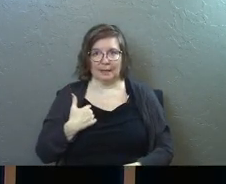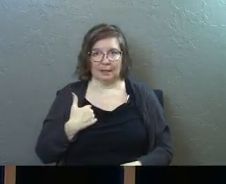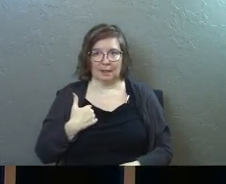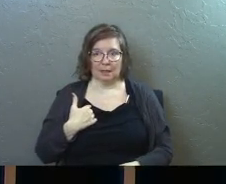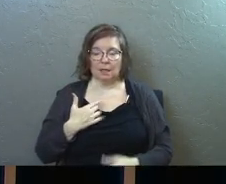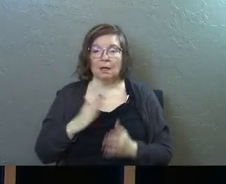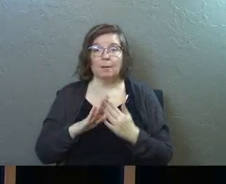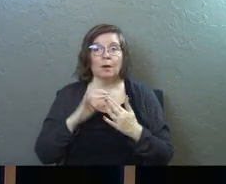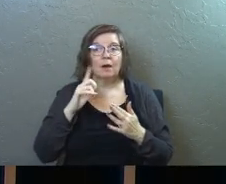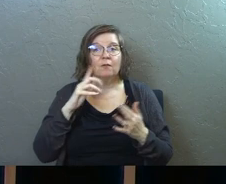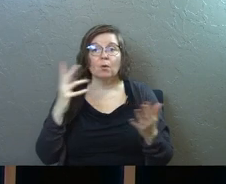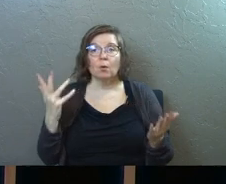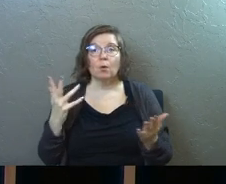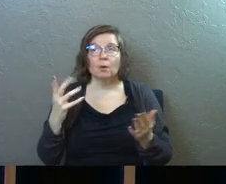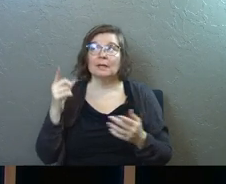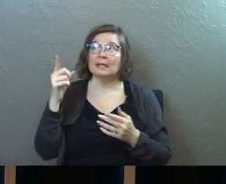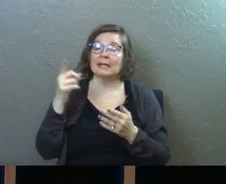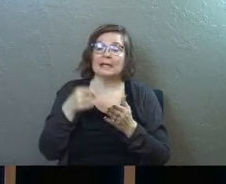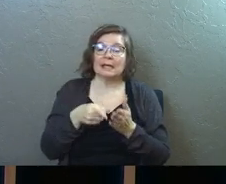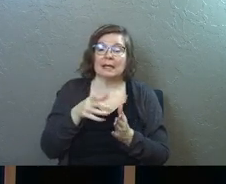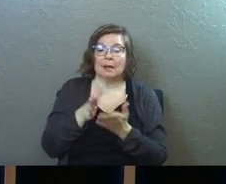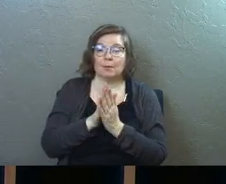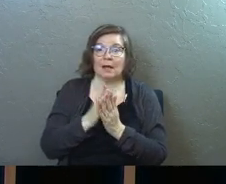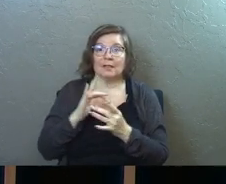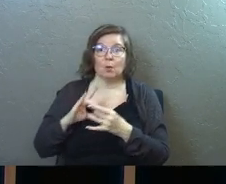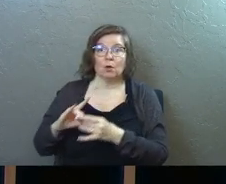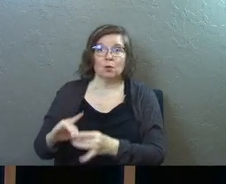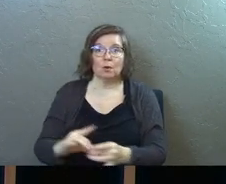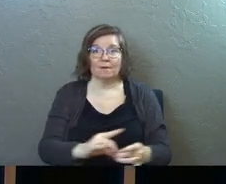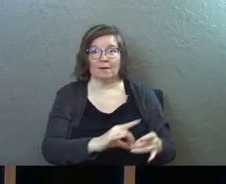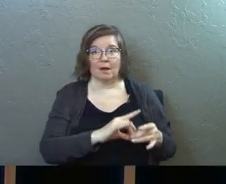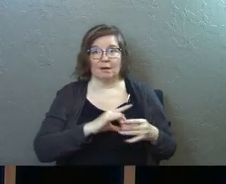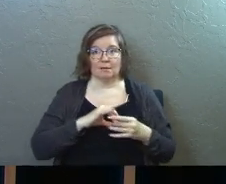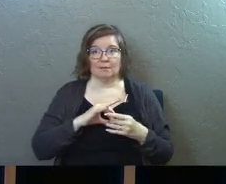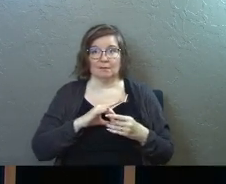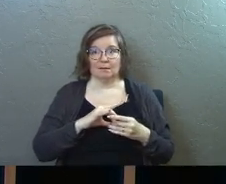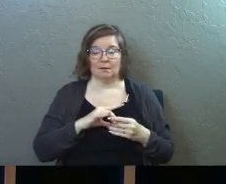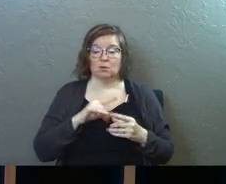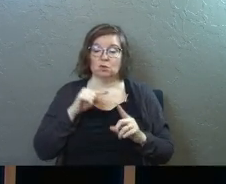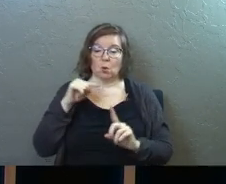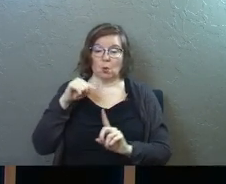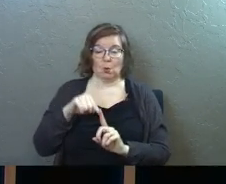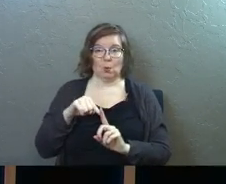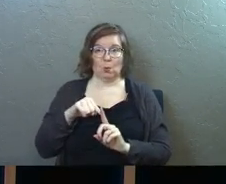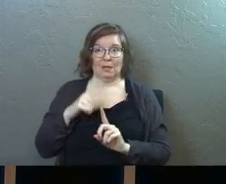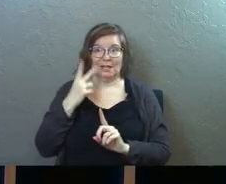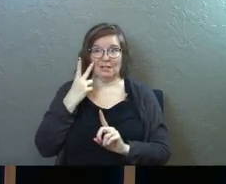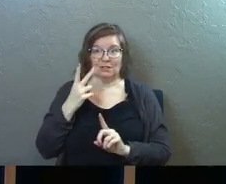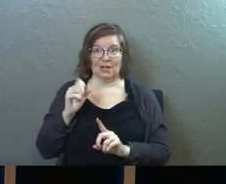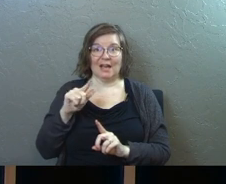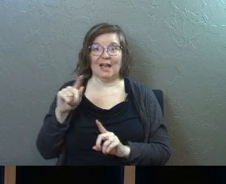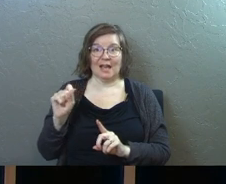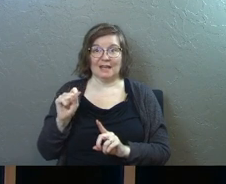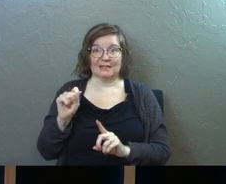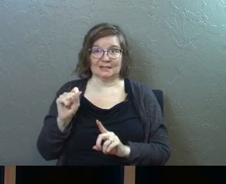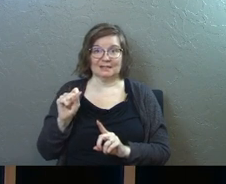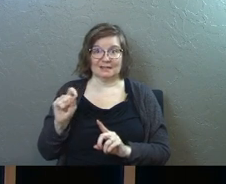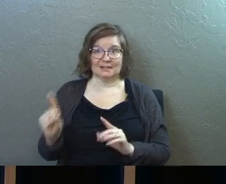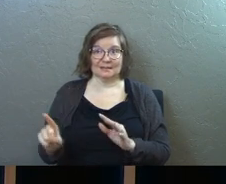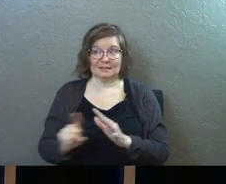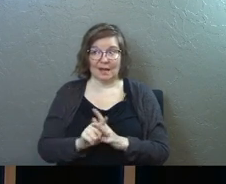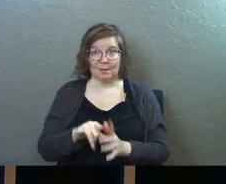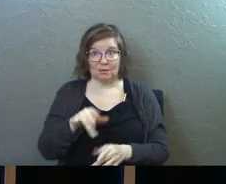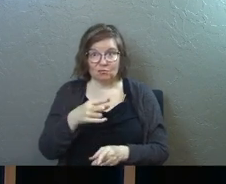What does he pray for? He prays that we'd be unified. So he saw Acts coming yes?